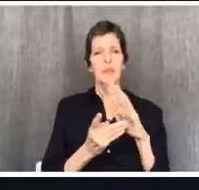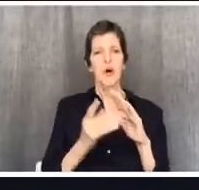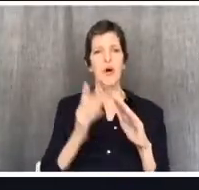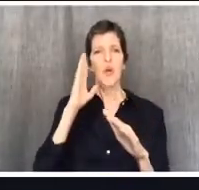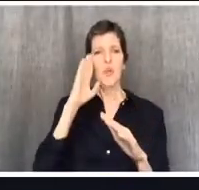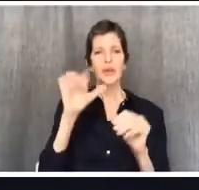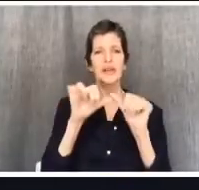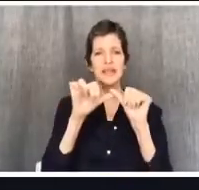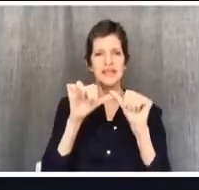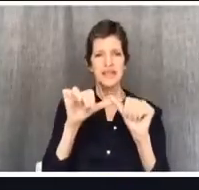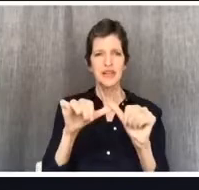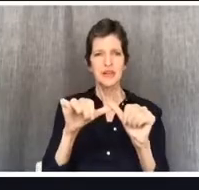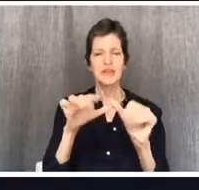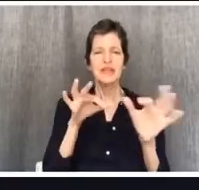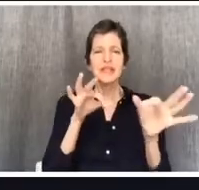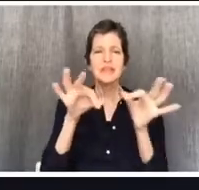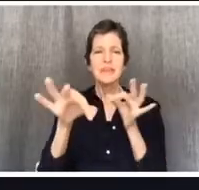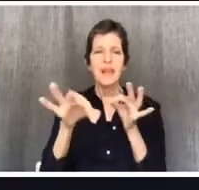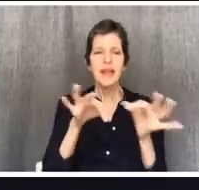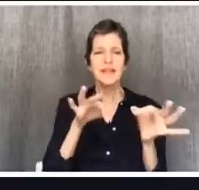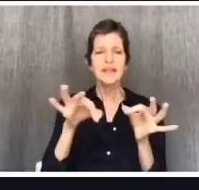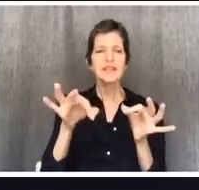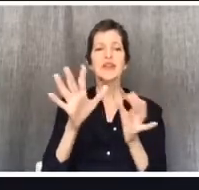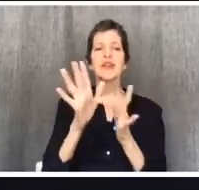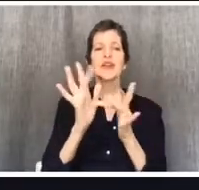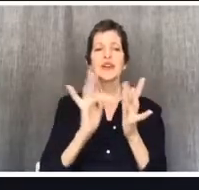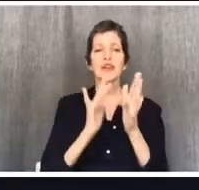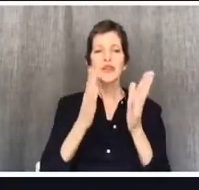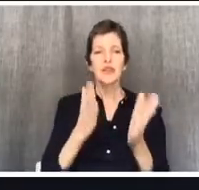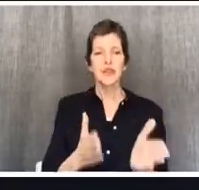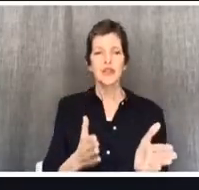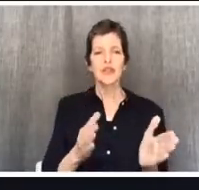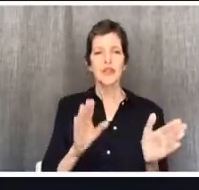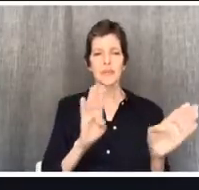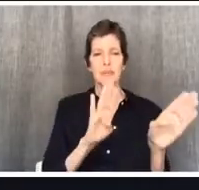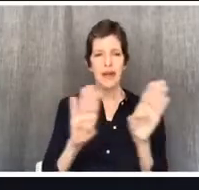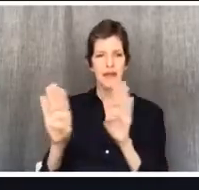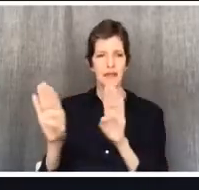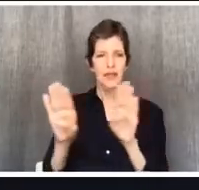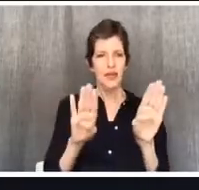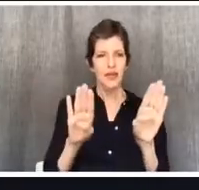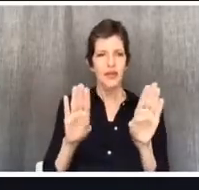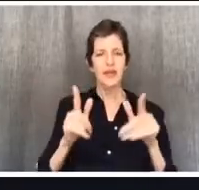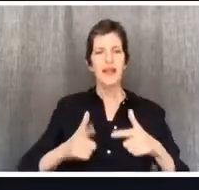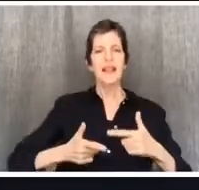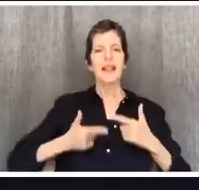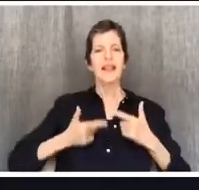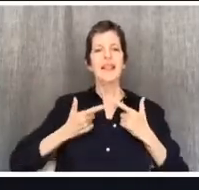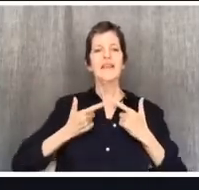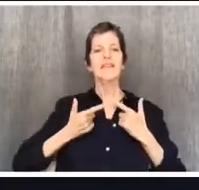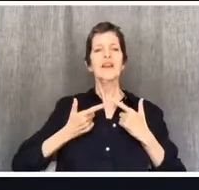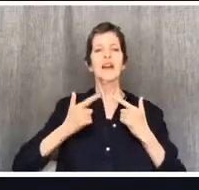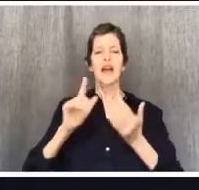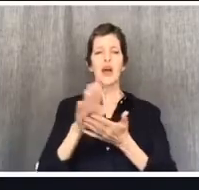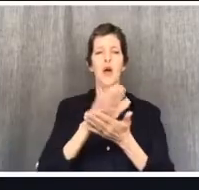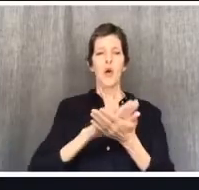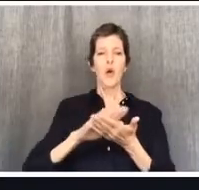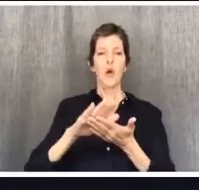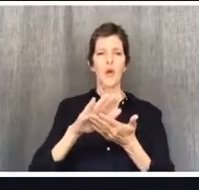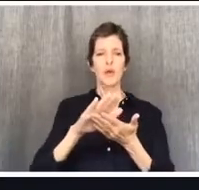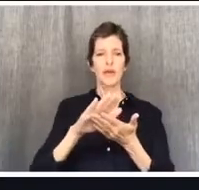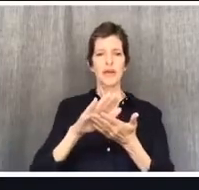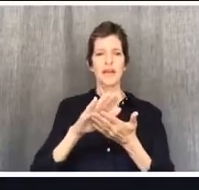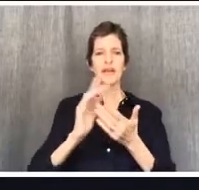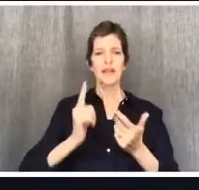how a Christian should behave, how they can live holy lives. But he is approaching this dispute between the legalist and the libertine